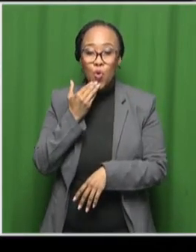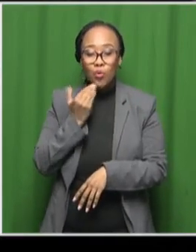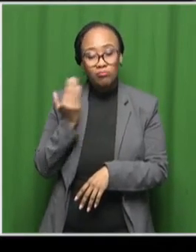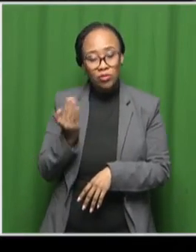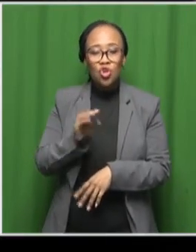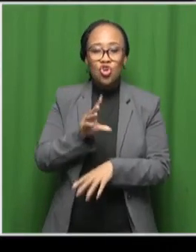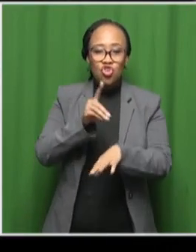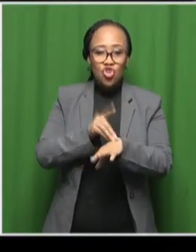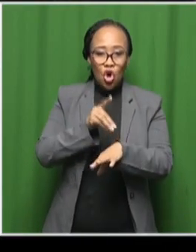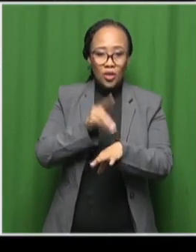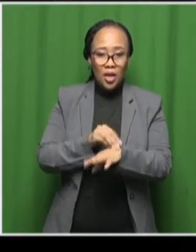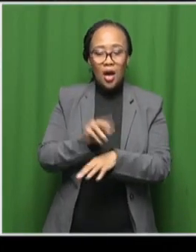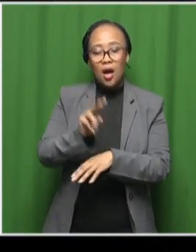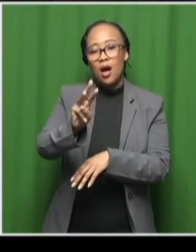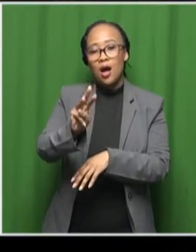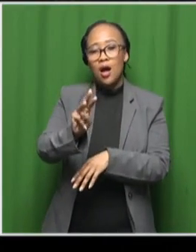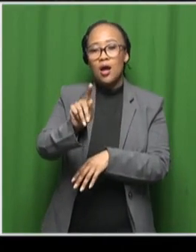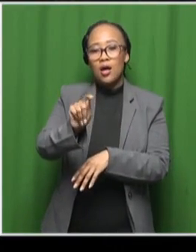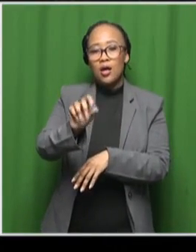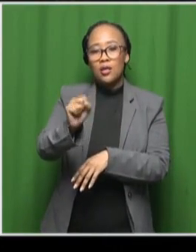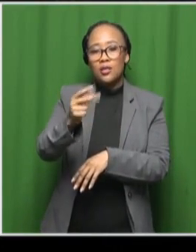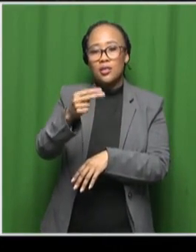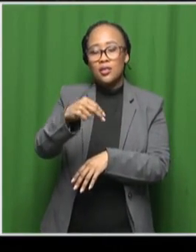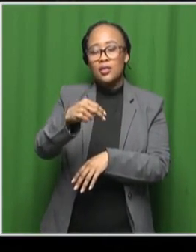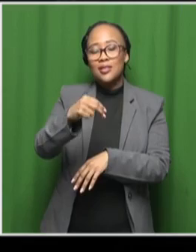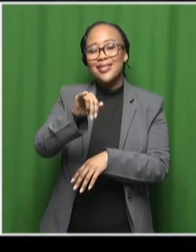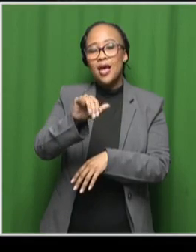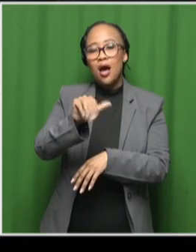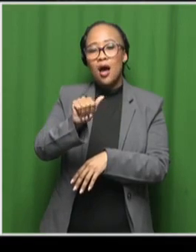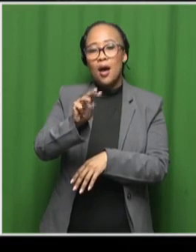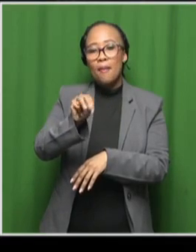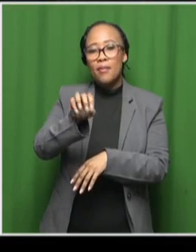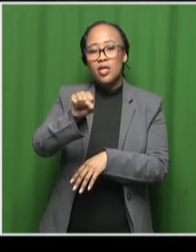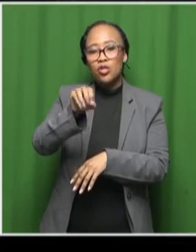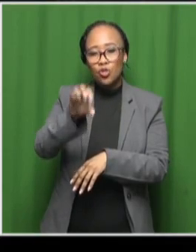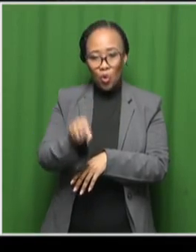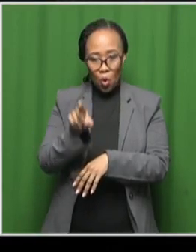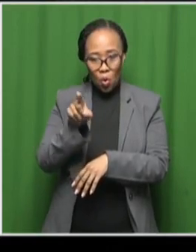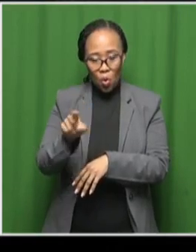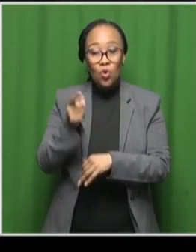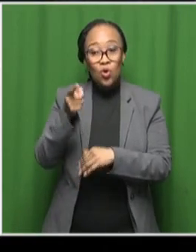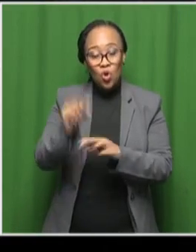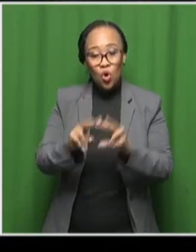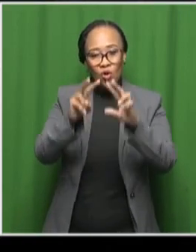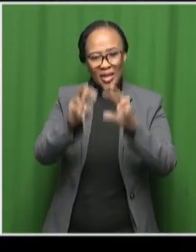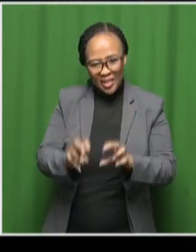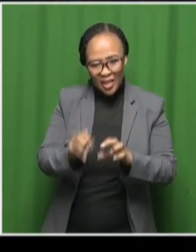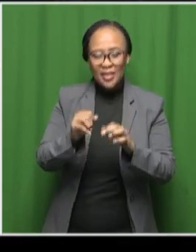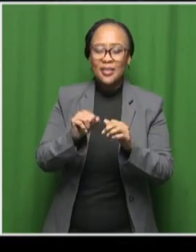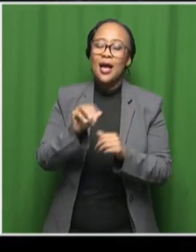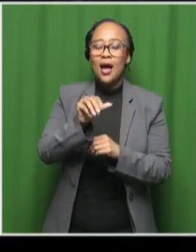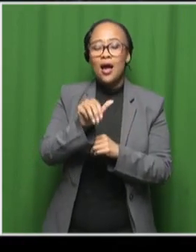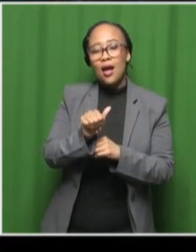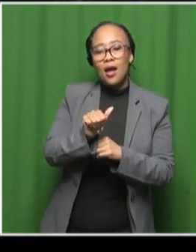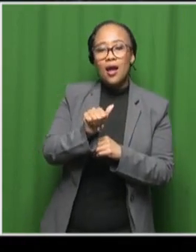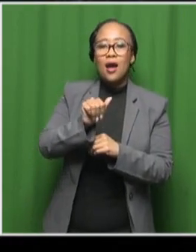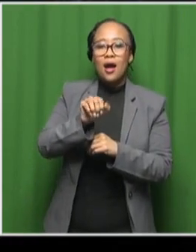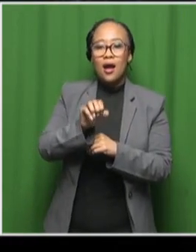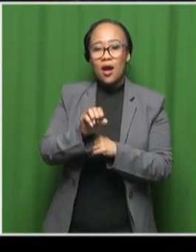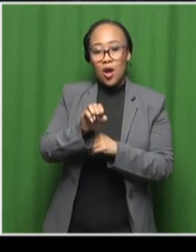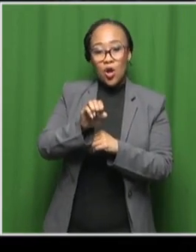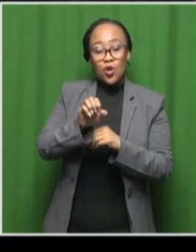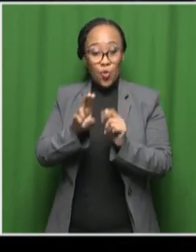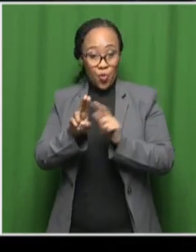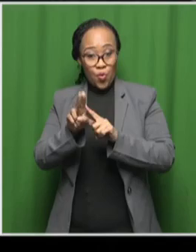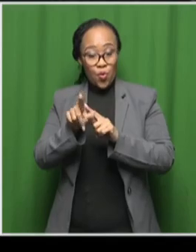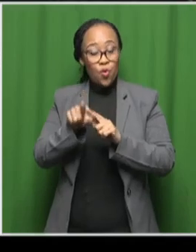Makwella an astronomy research scientist at the IAU's Office of Astronomy for Education in Germany and the